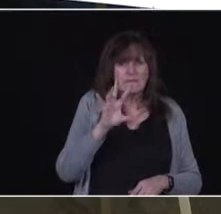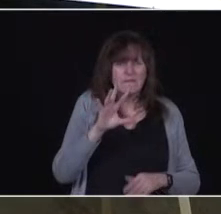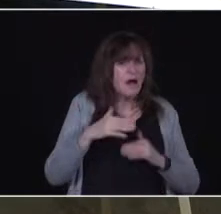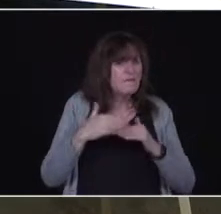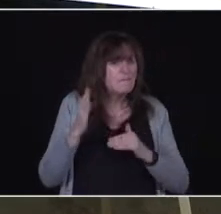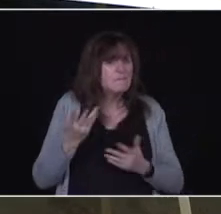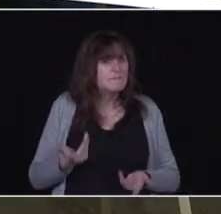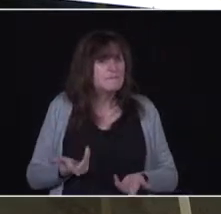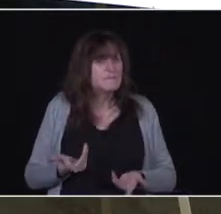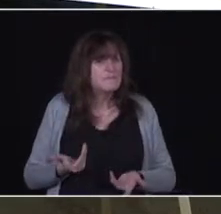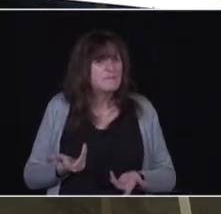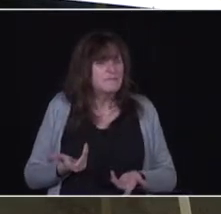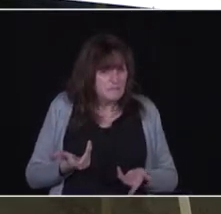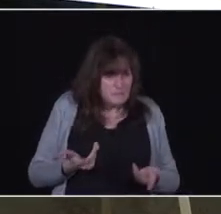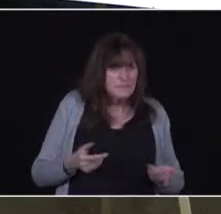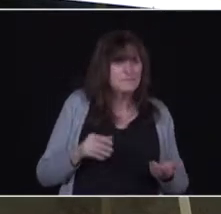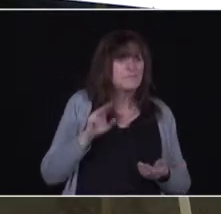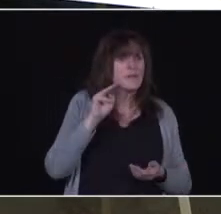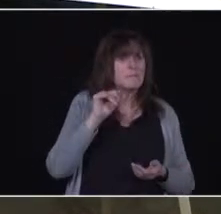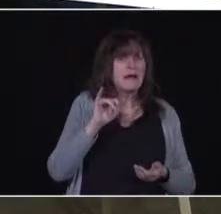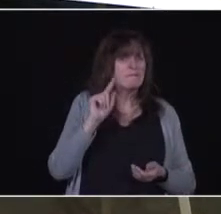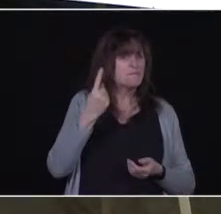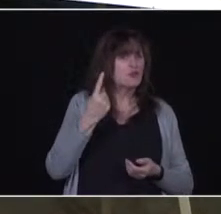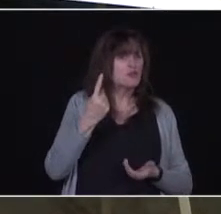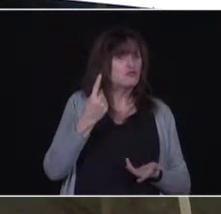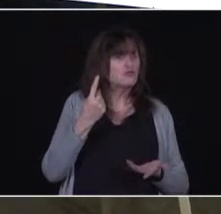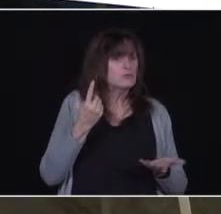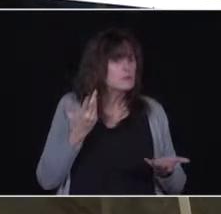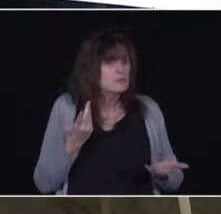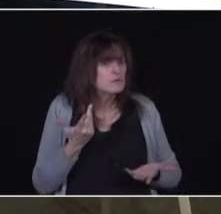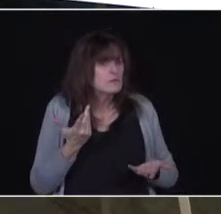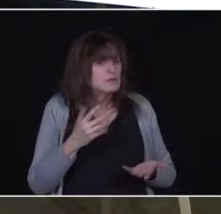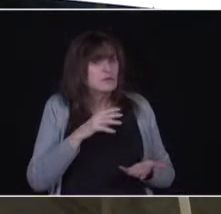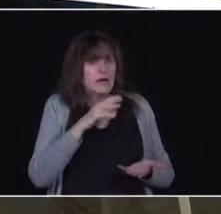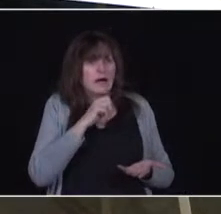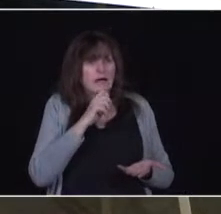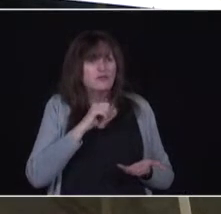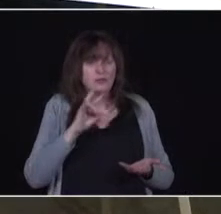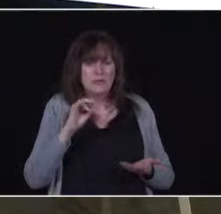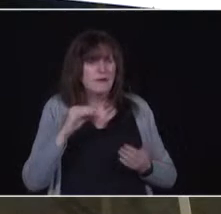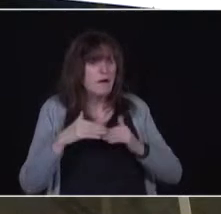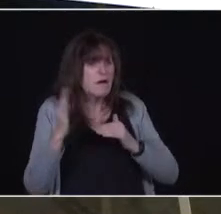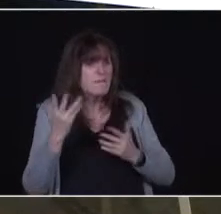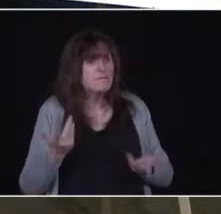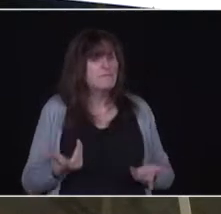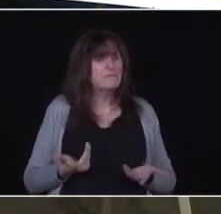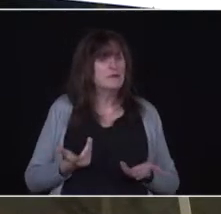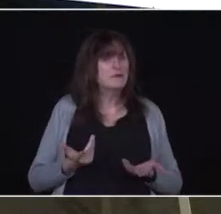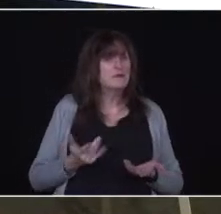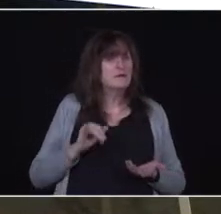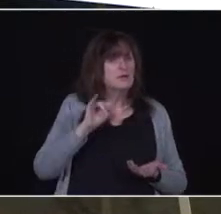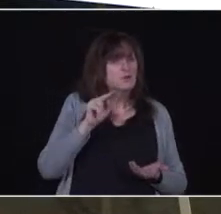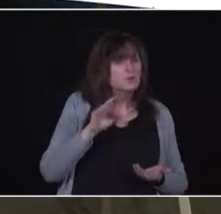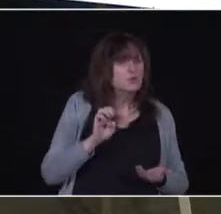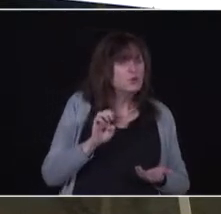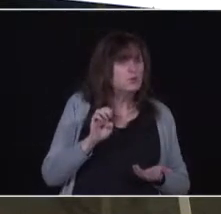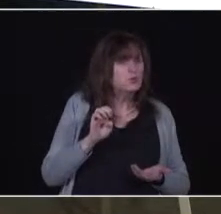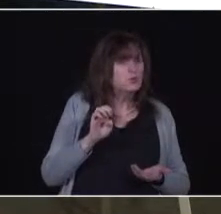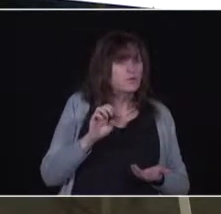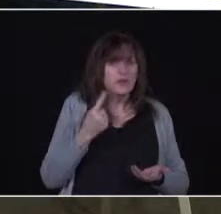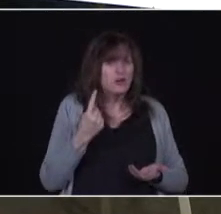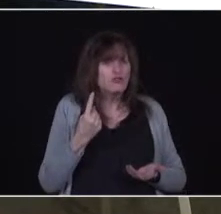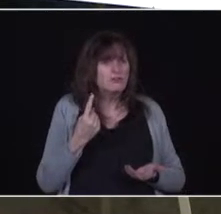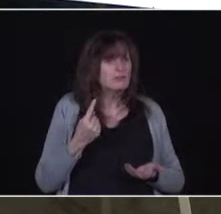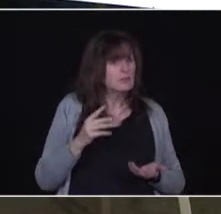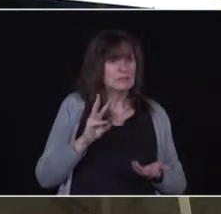upwards. On the 1st of May, we will bring in 70-70 and upwards. And on the 1st of June, we'll bring in 65 and upwards.